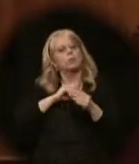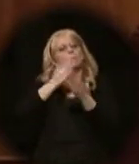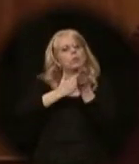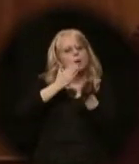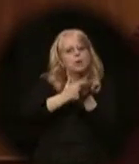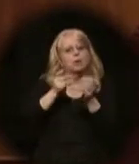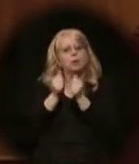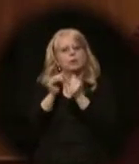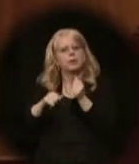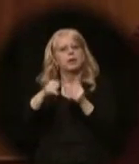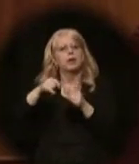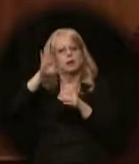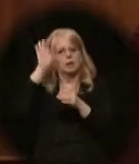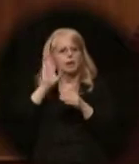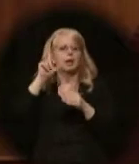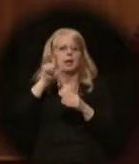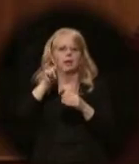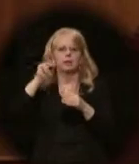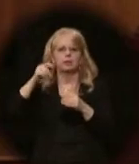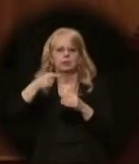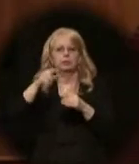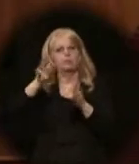in the Alaska LNG project.